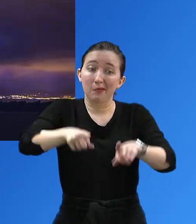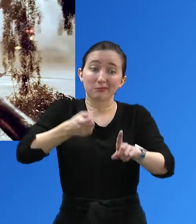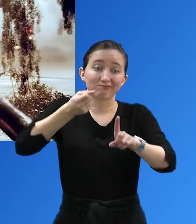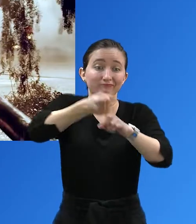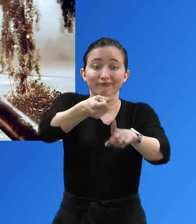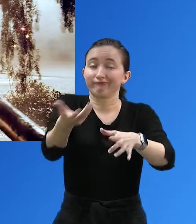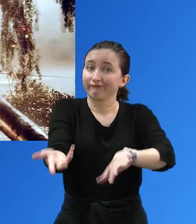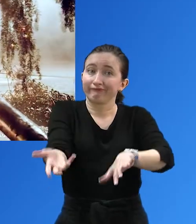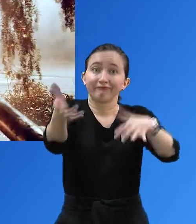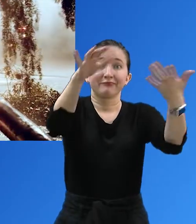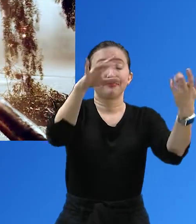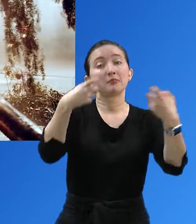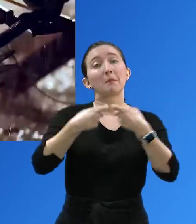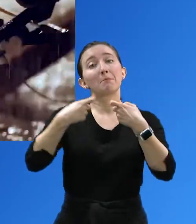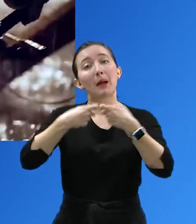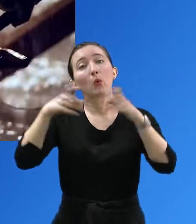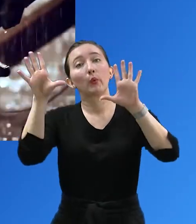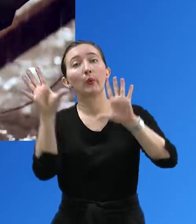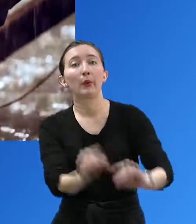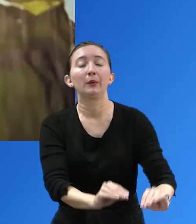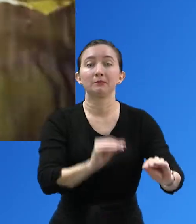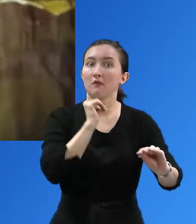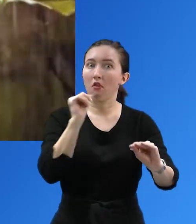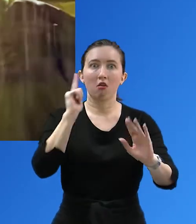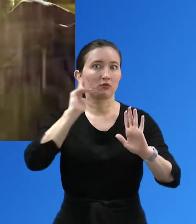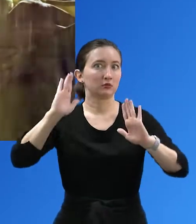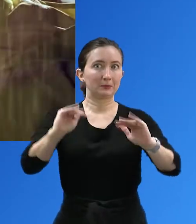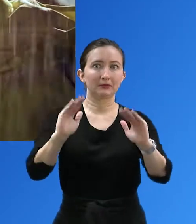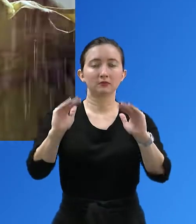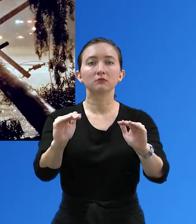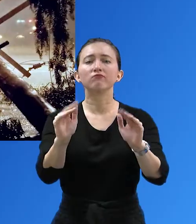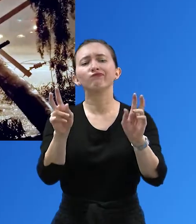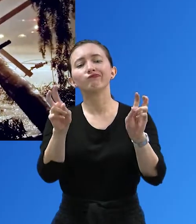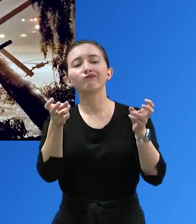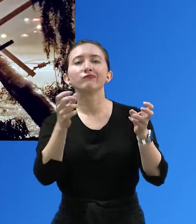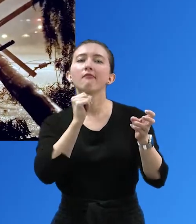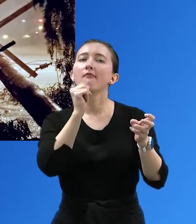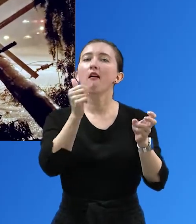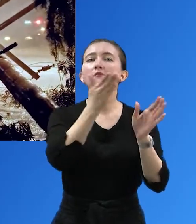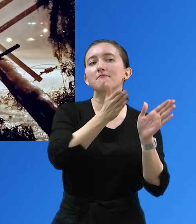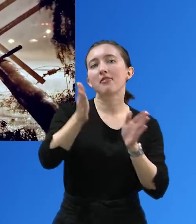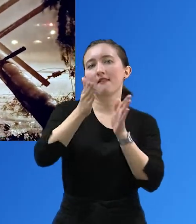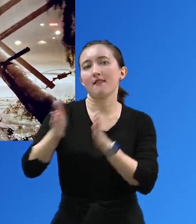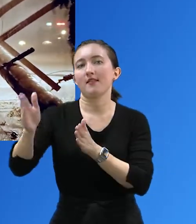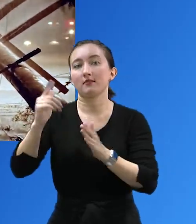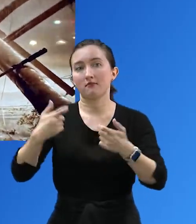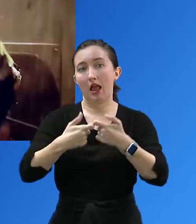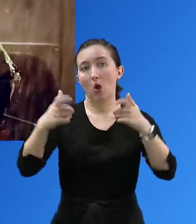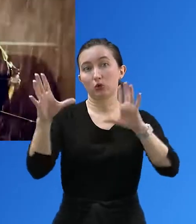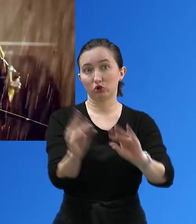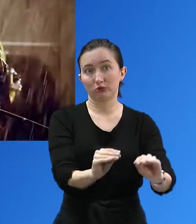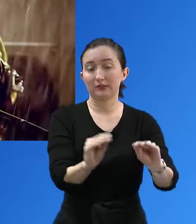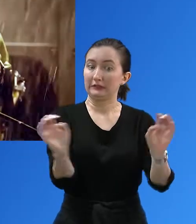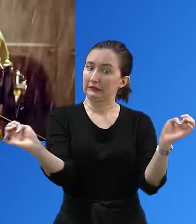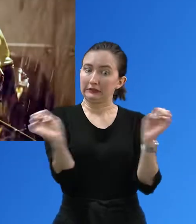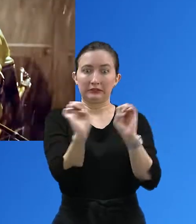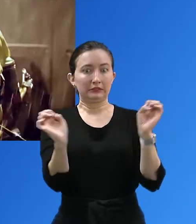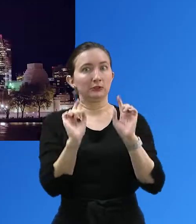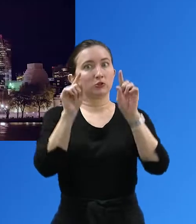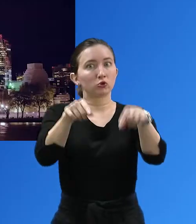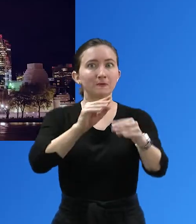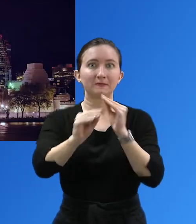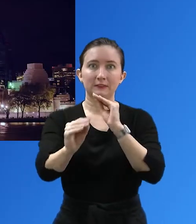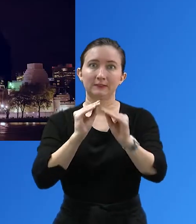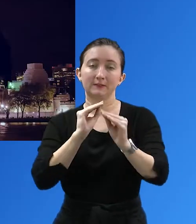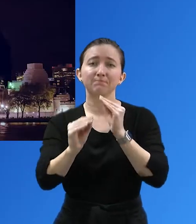SDG&E's control can cause the power to go out unexpectedly. We call these unplanned outages and treat them as a high-priority emergency.